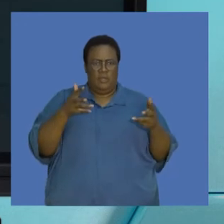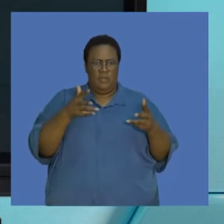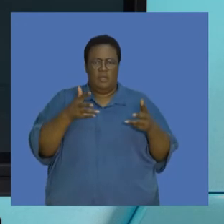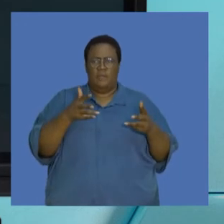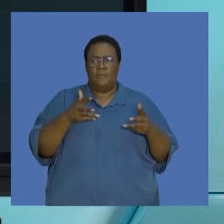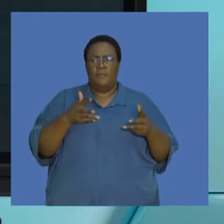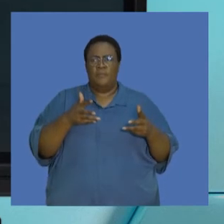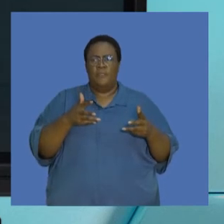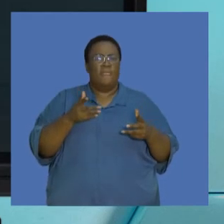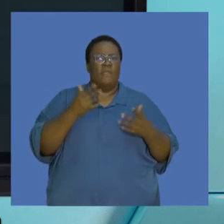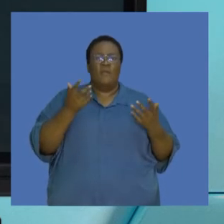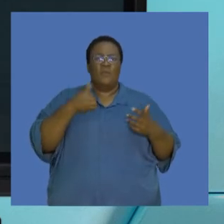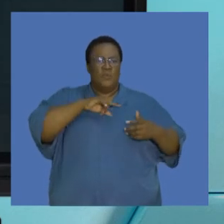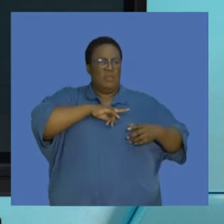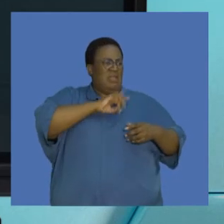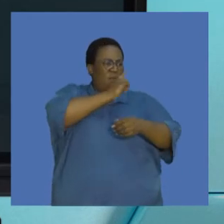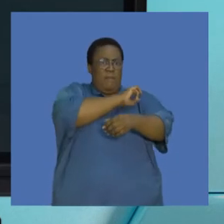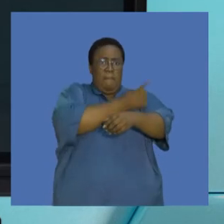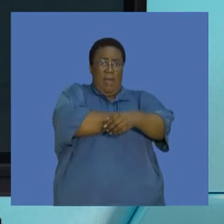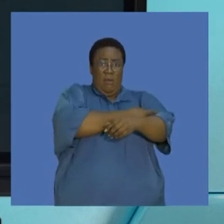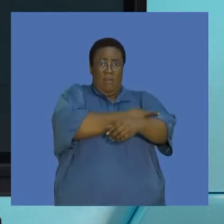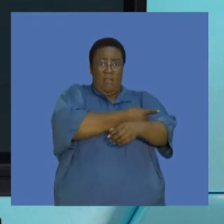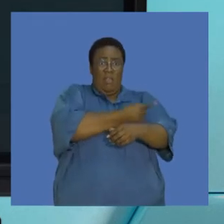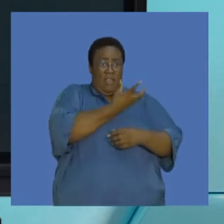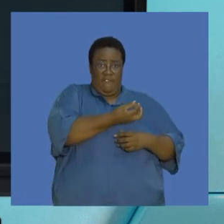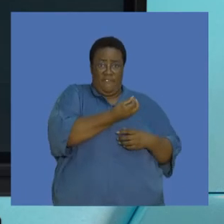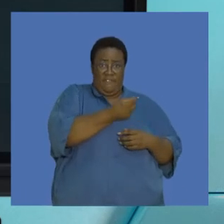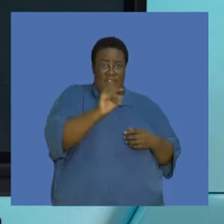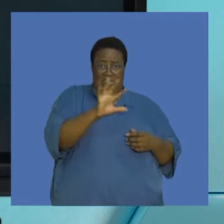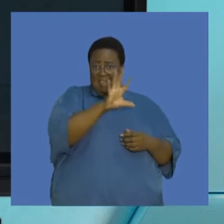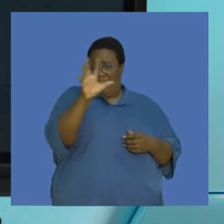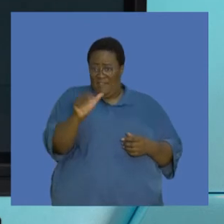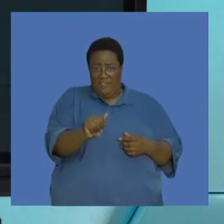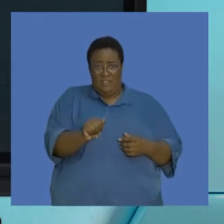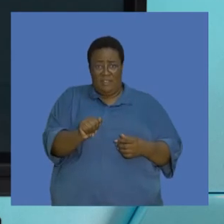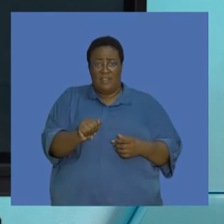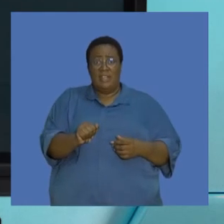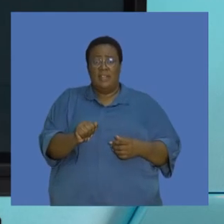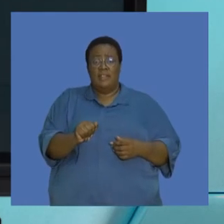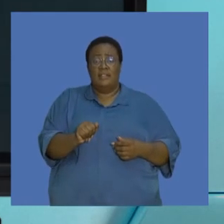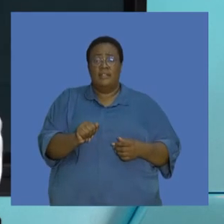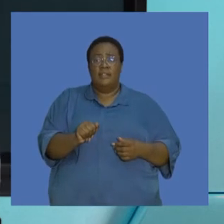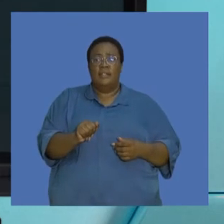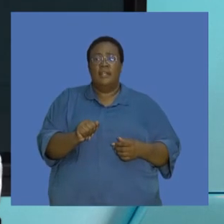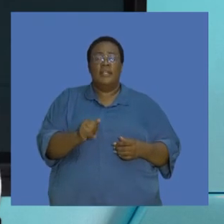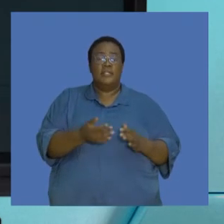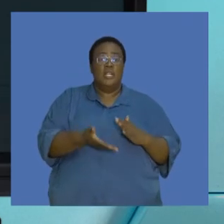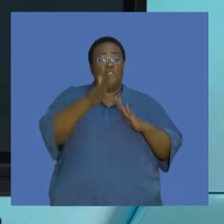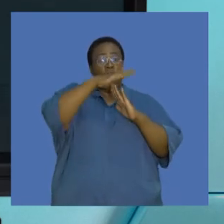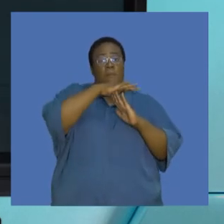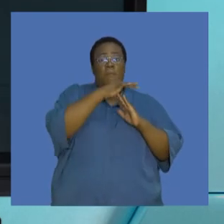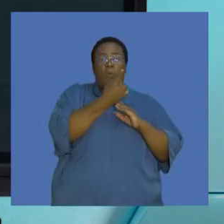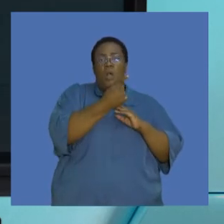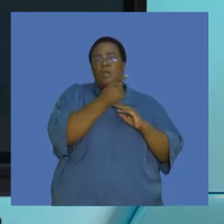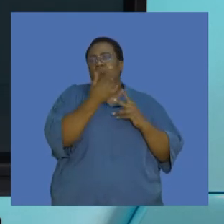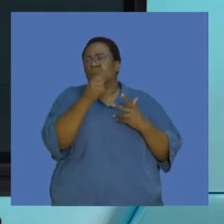context of a powerhouse in Africa. And South Africa is probably amongst the top one or two countries